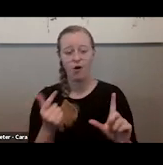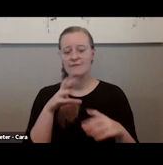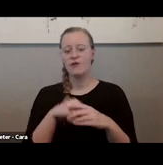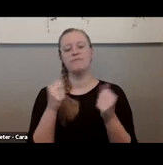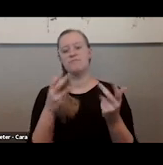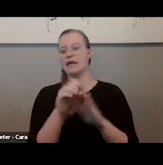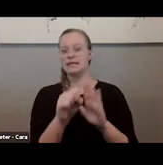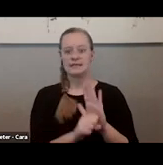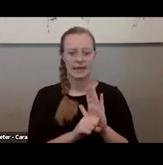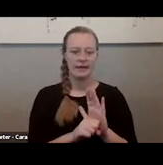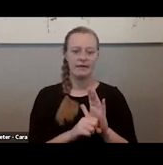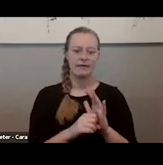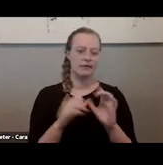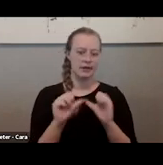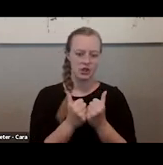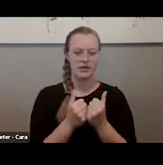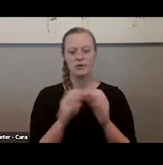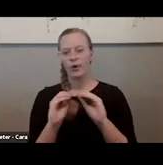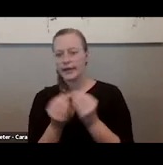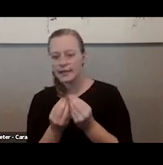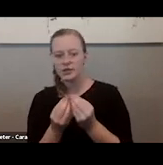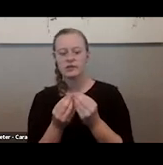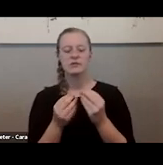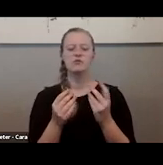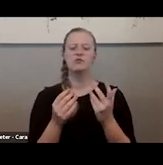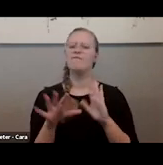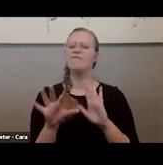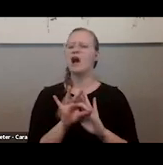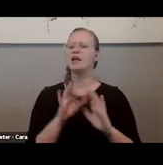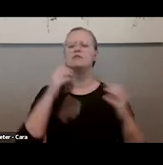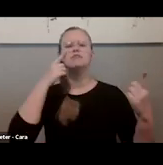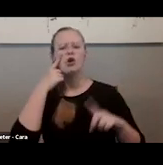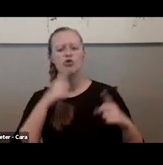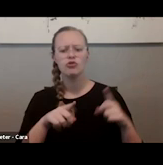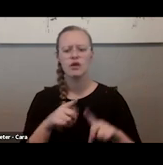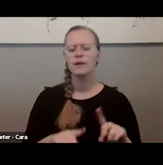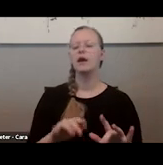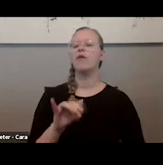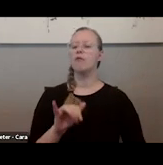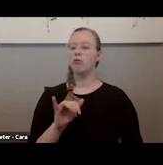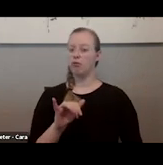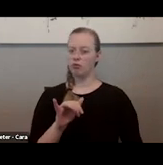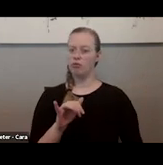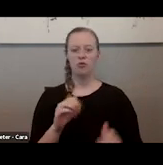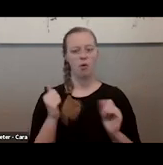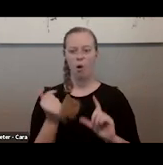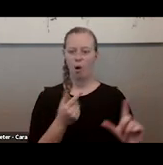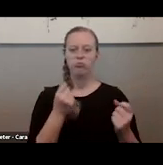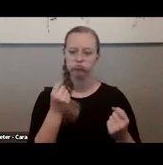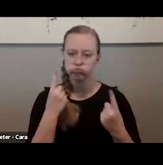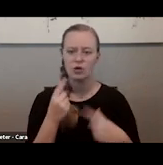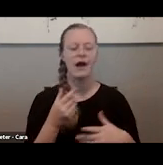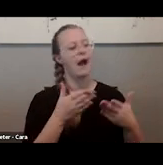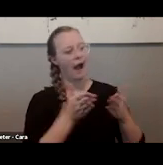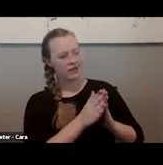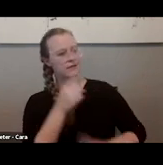to reach a consensus among us. So we're all on a united same page of asking for $211